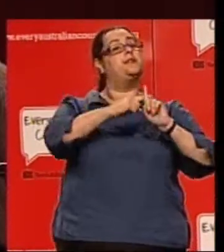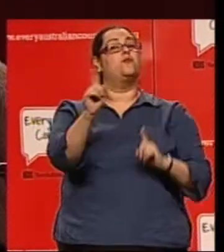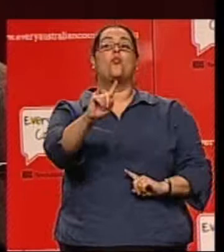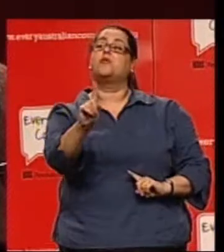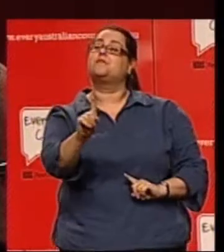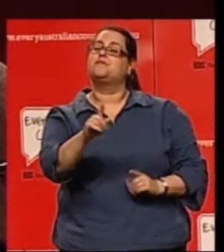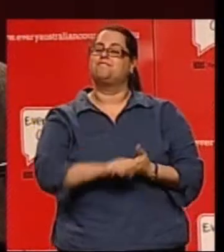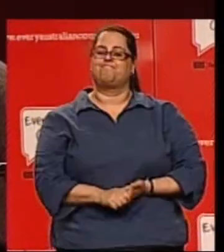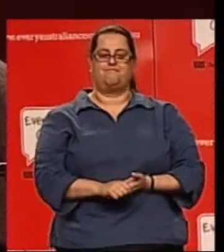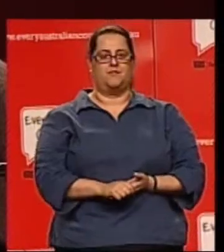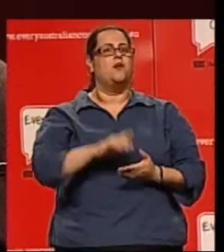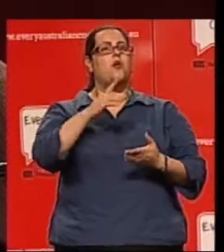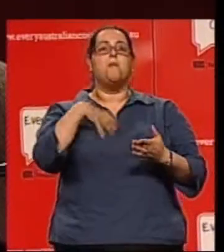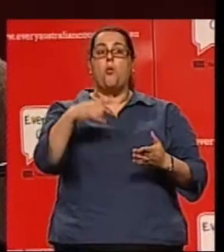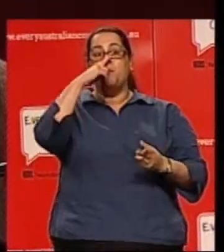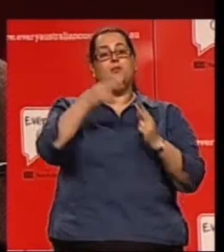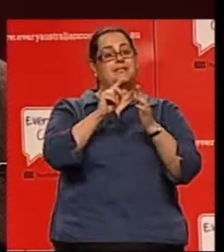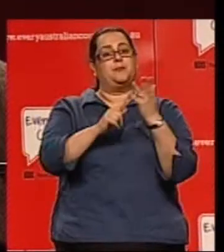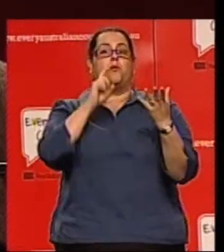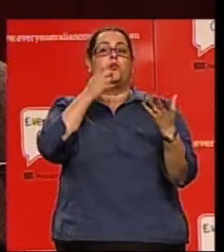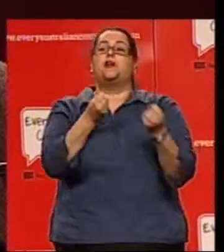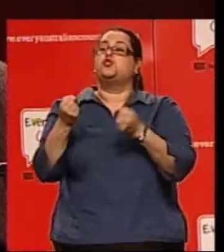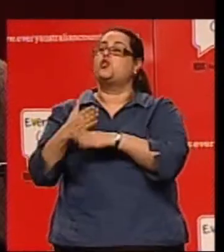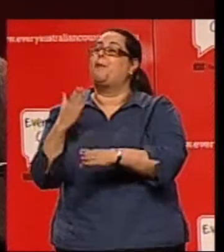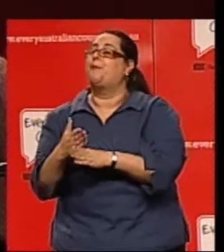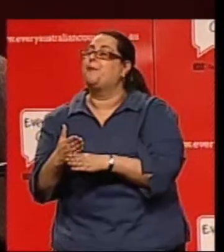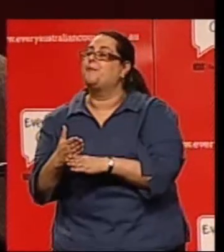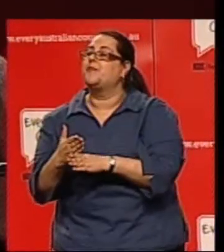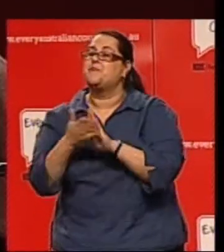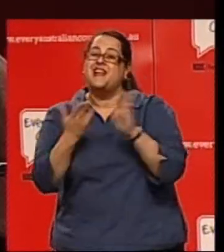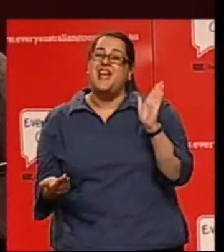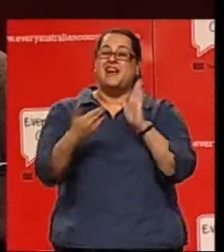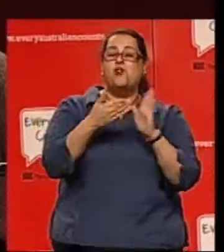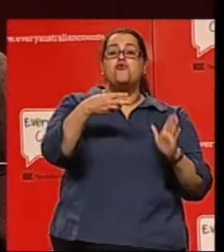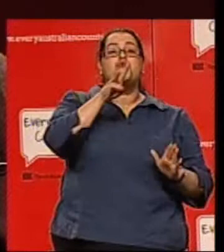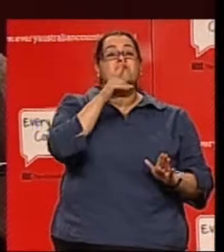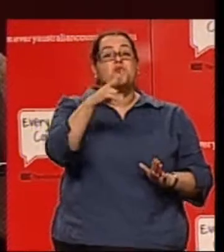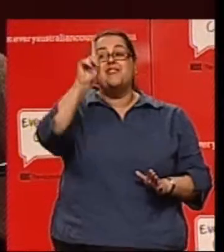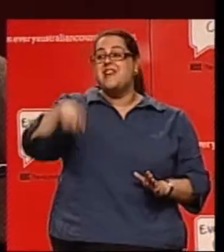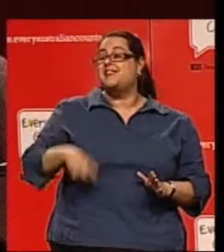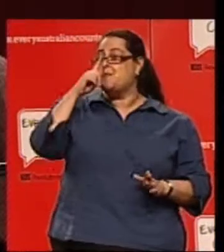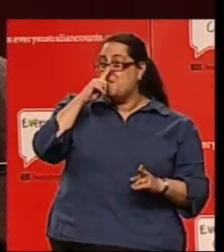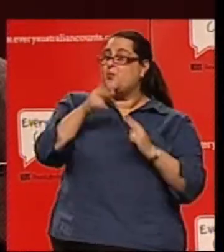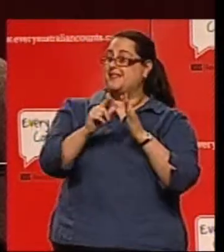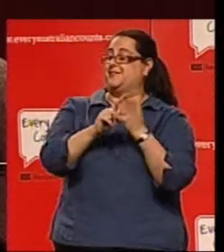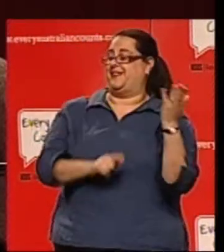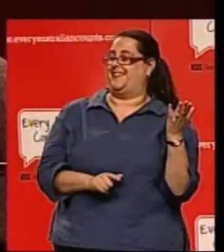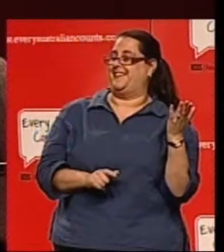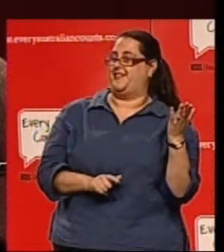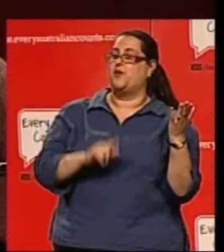Just through employment, an additional 320,000 people with a disability